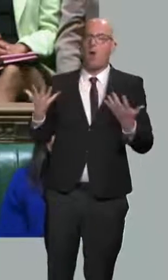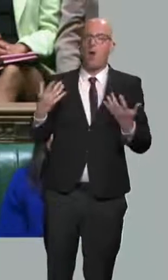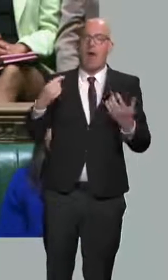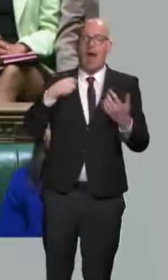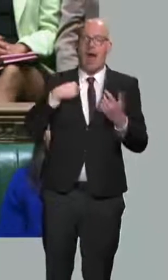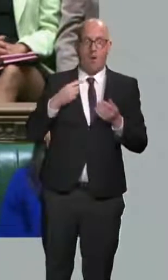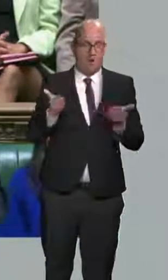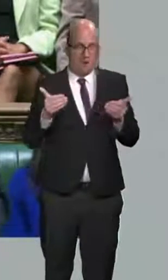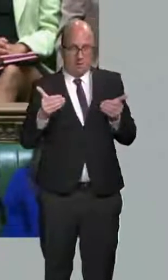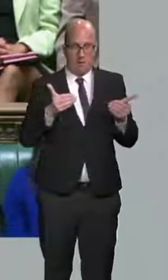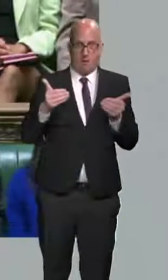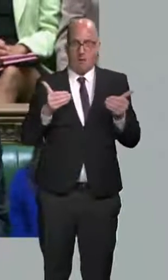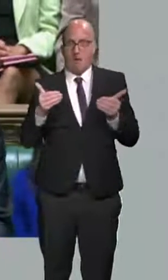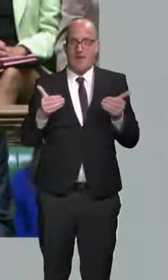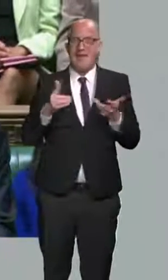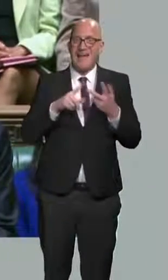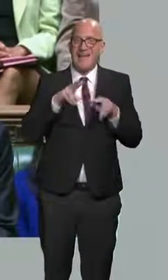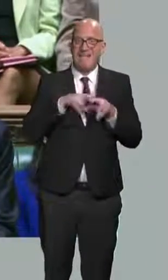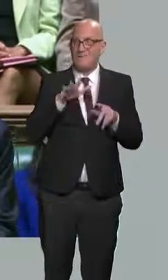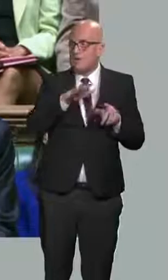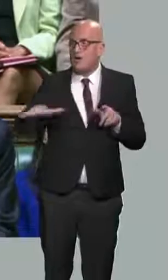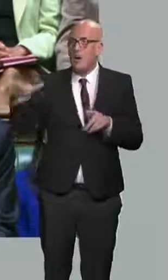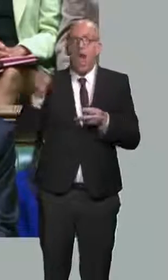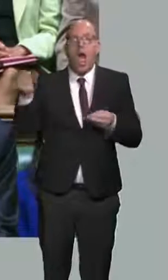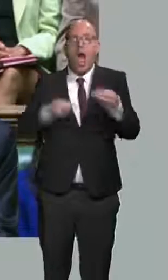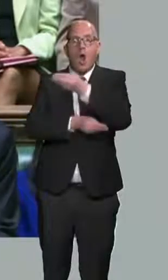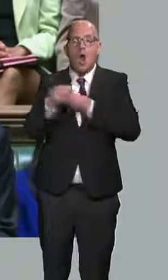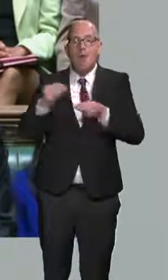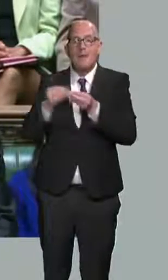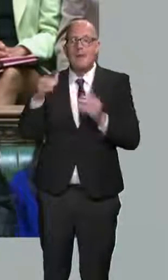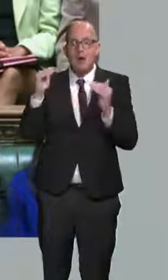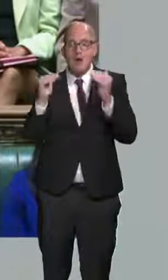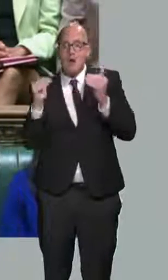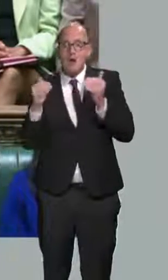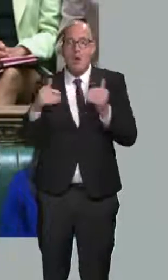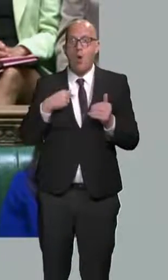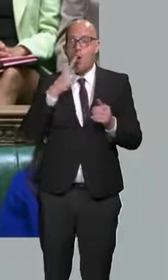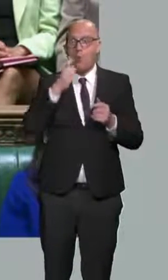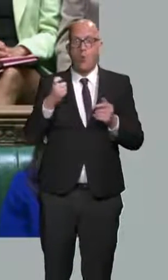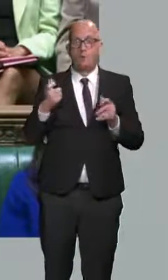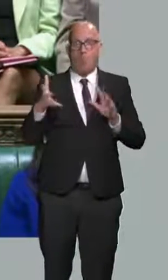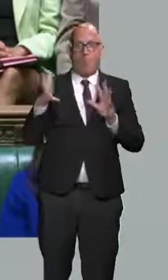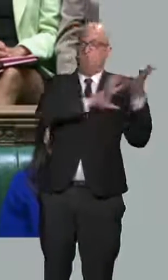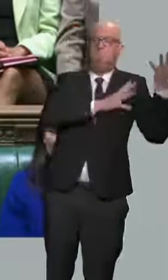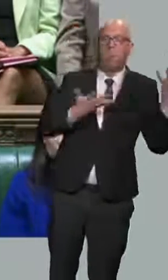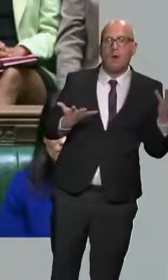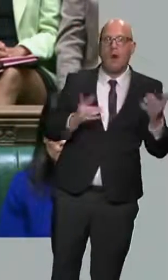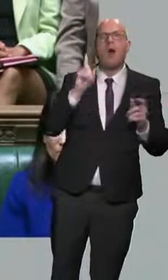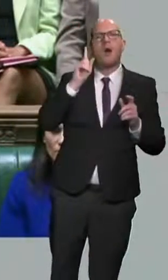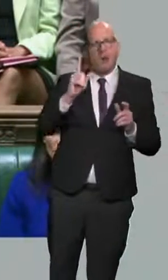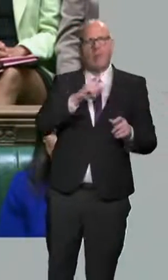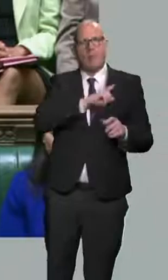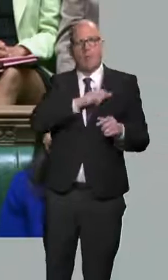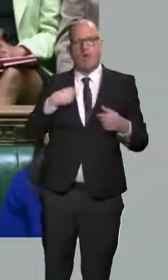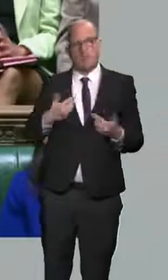by relatively small changes to the economic outlook, it is right that the central fiscal judgment I am making today